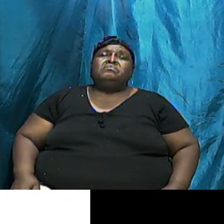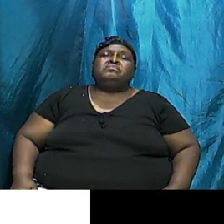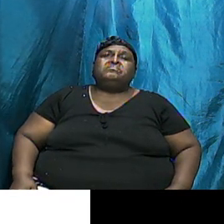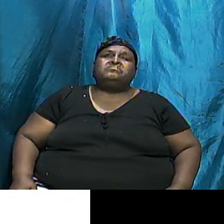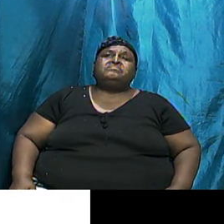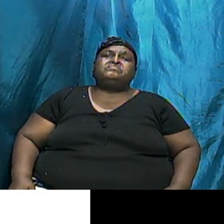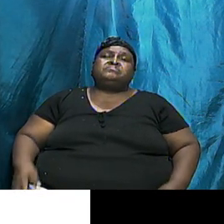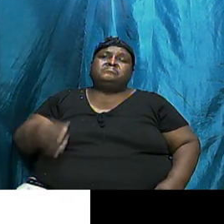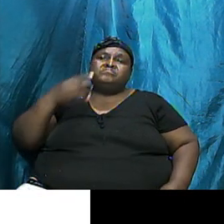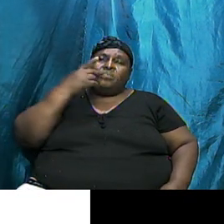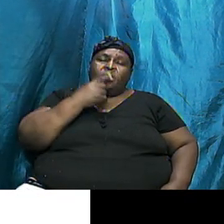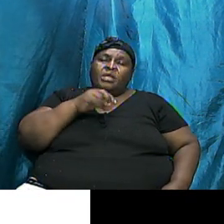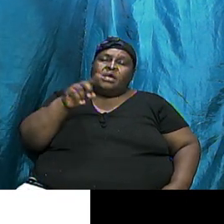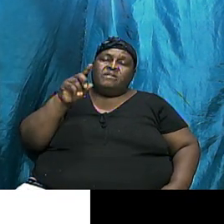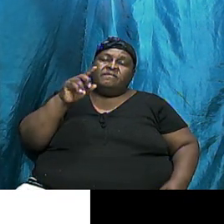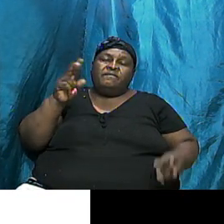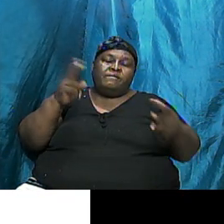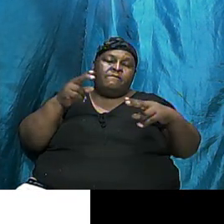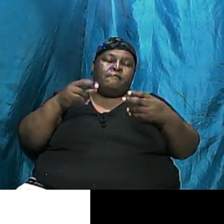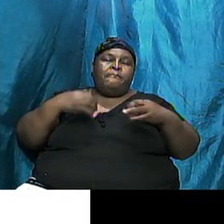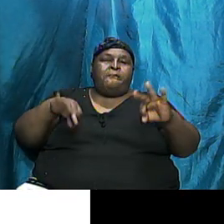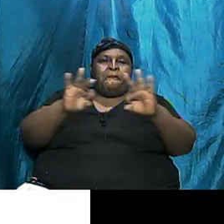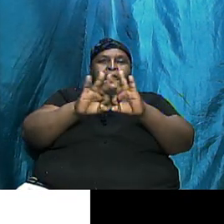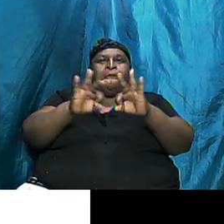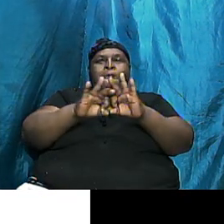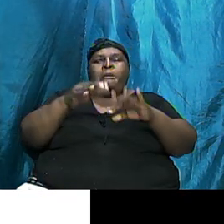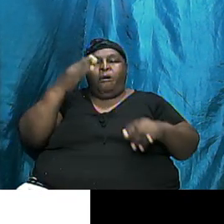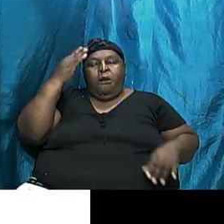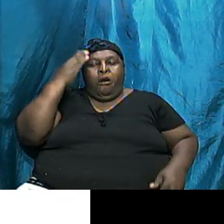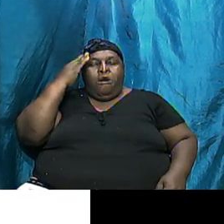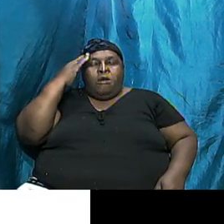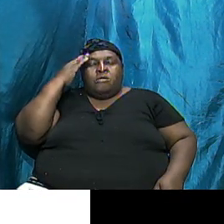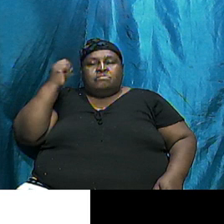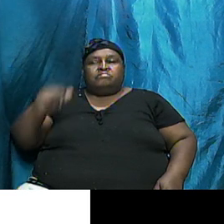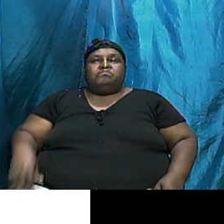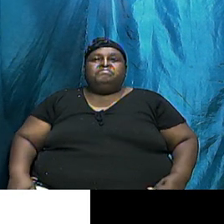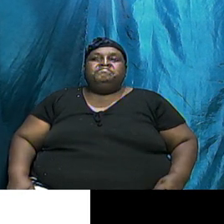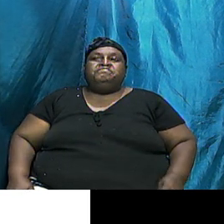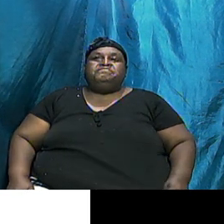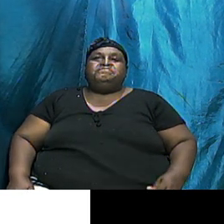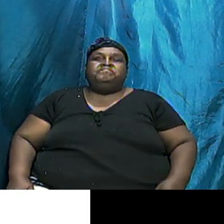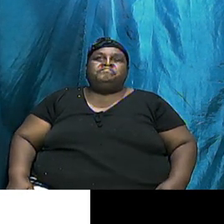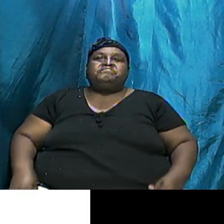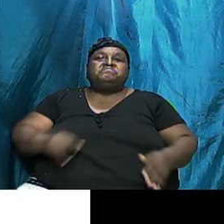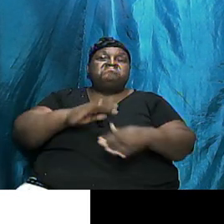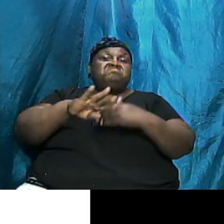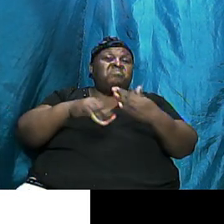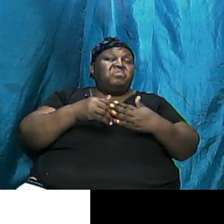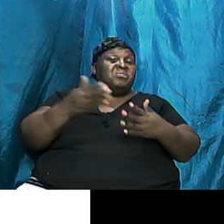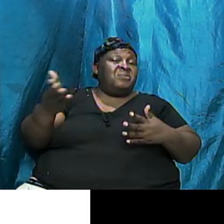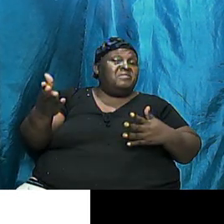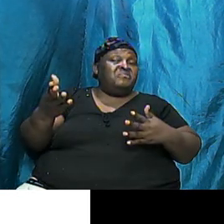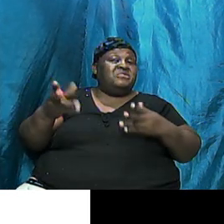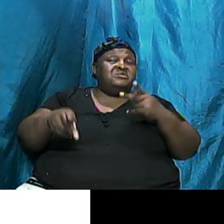Something Very Important Notice All Of These Folks